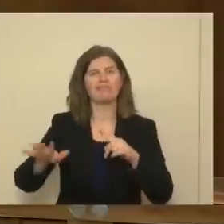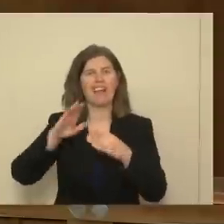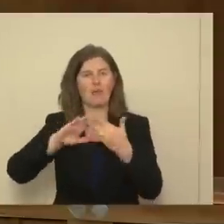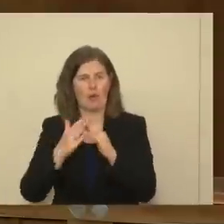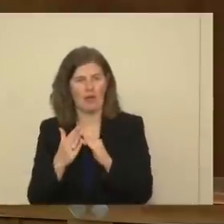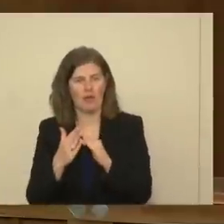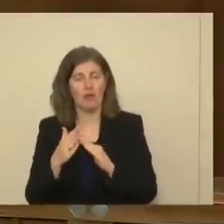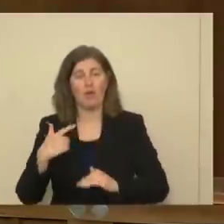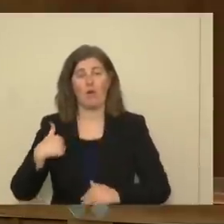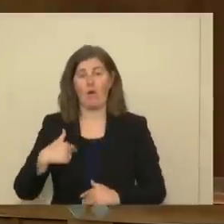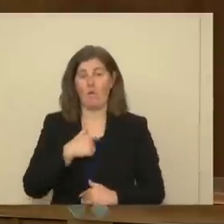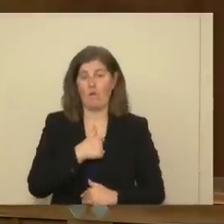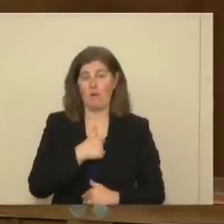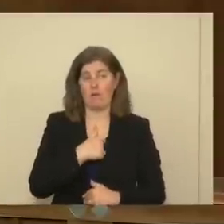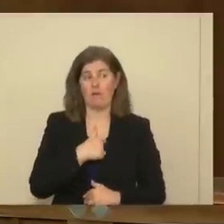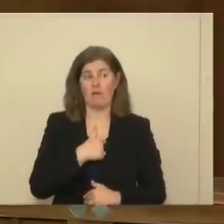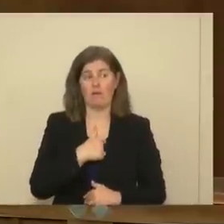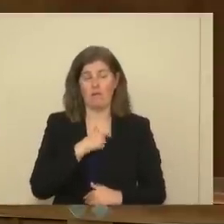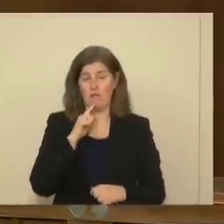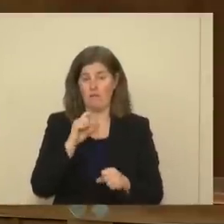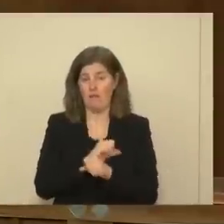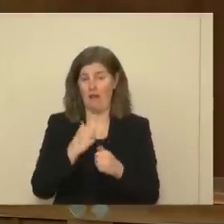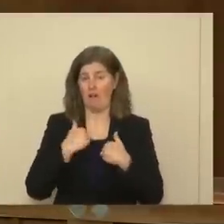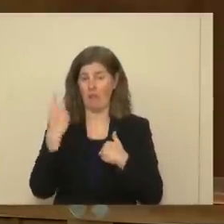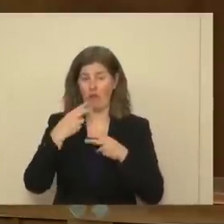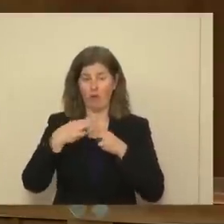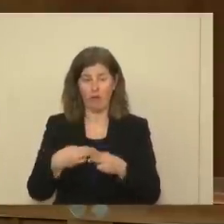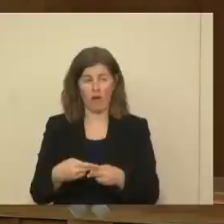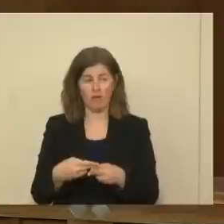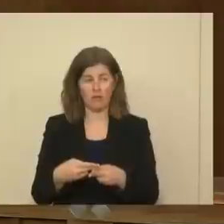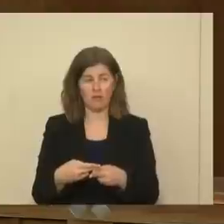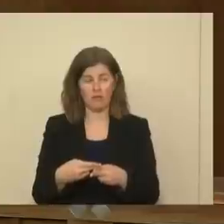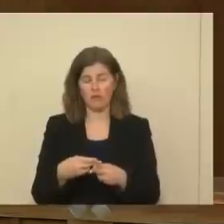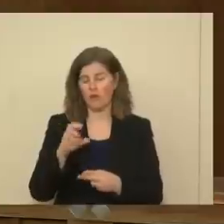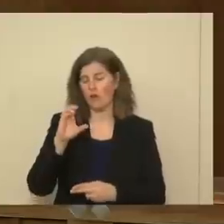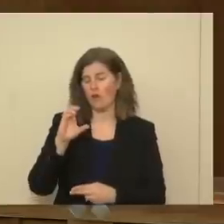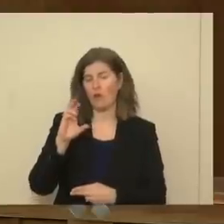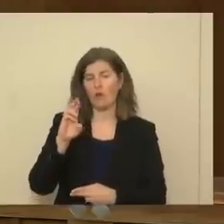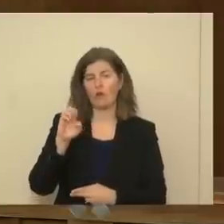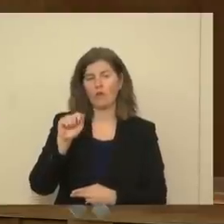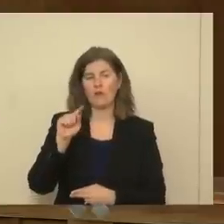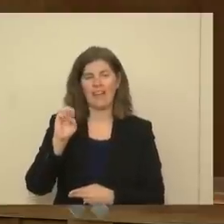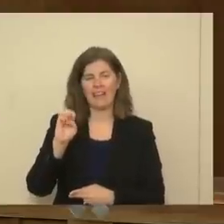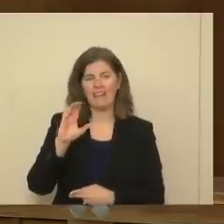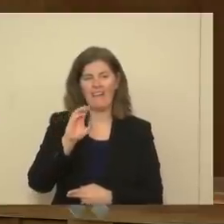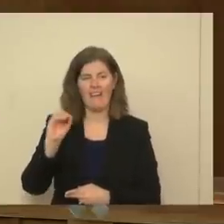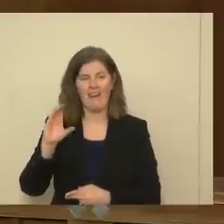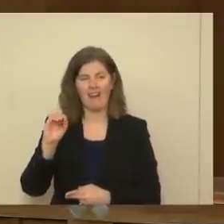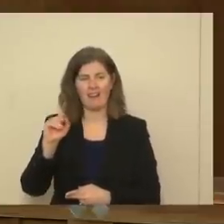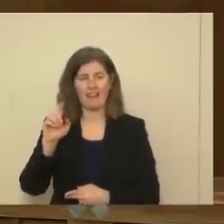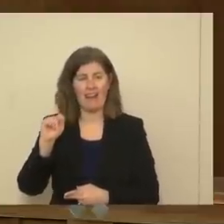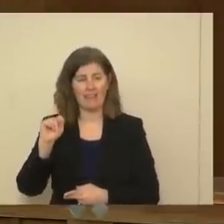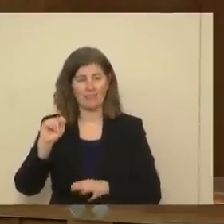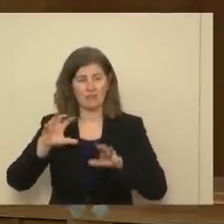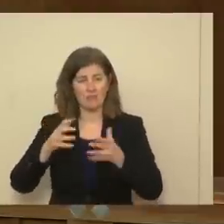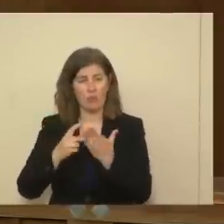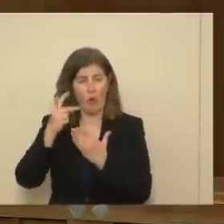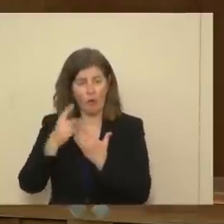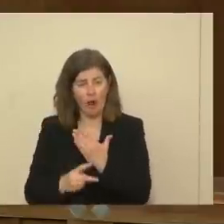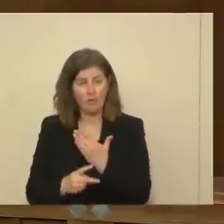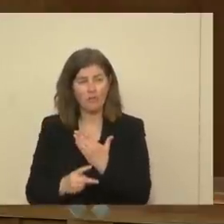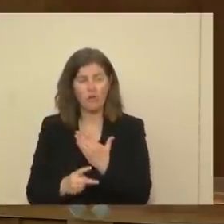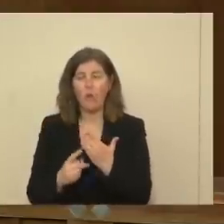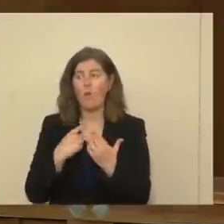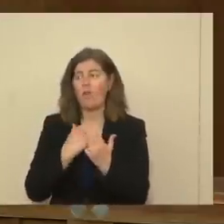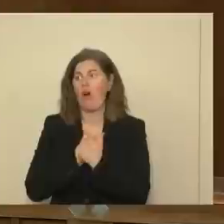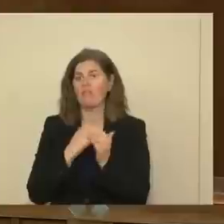We've actually had something called the Create and Connect campaign through Aging and Long-Term Services. And actually, we would